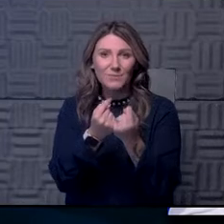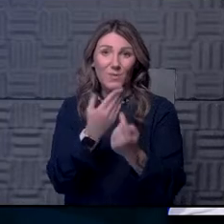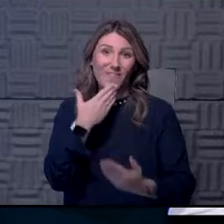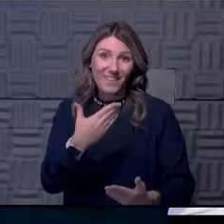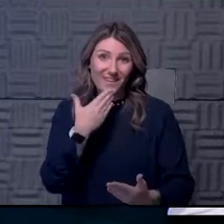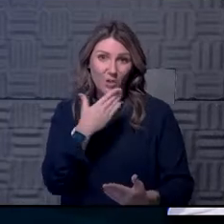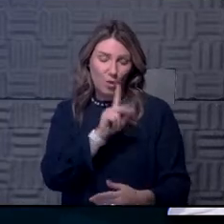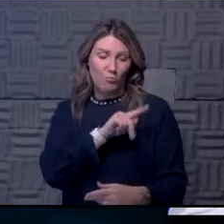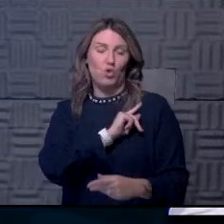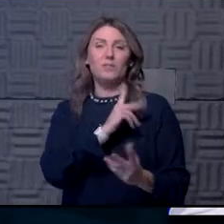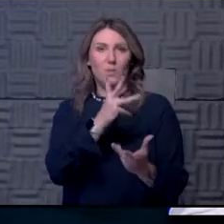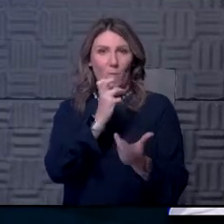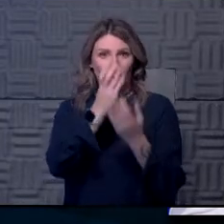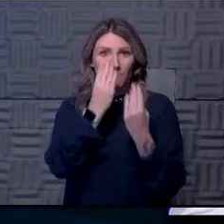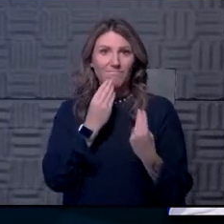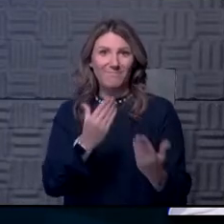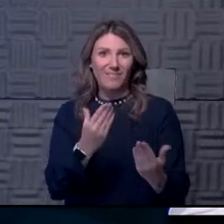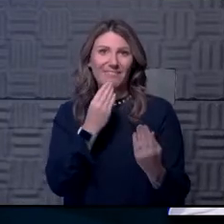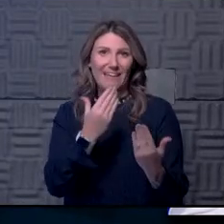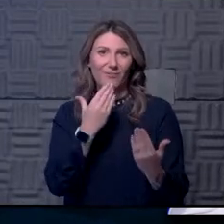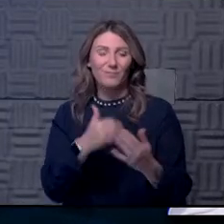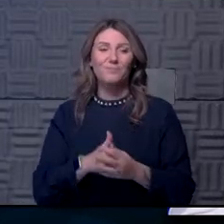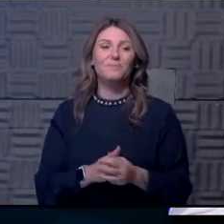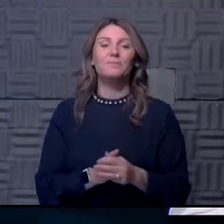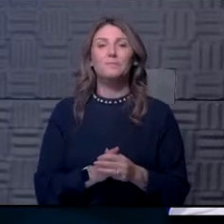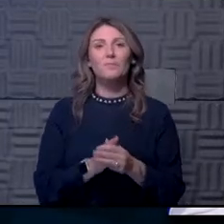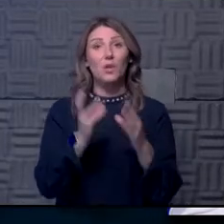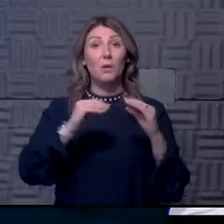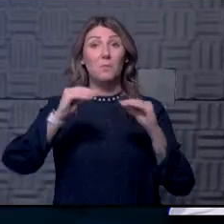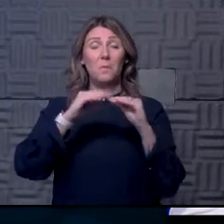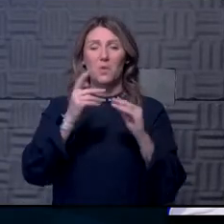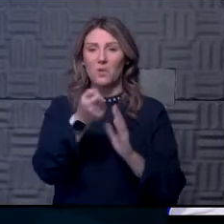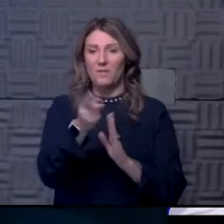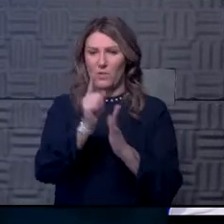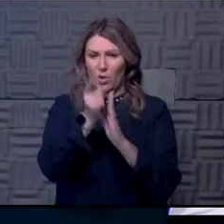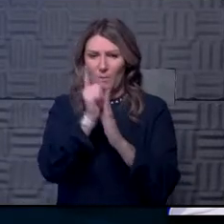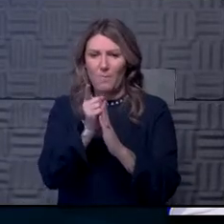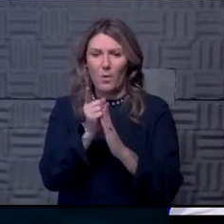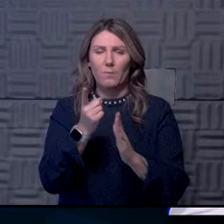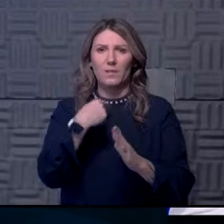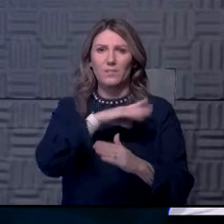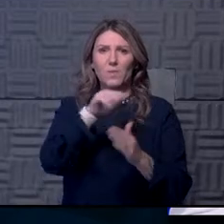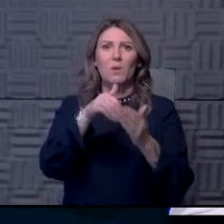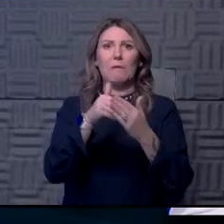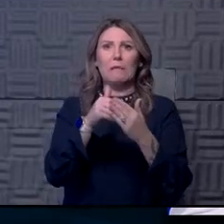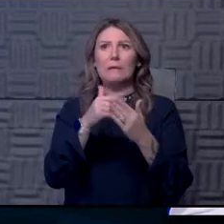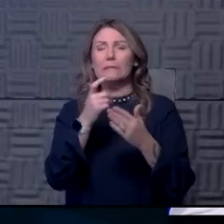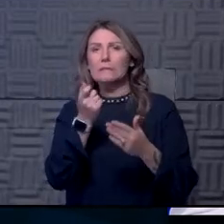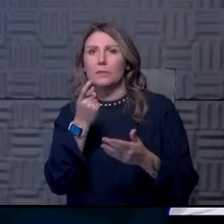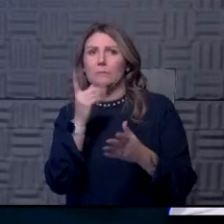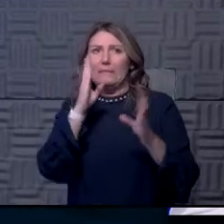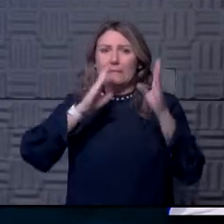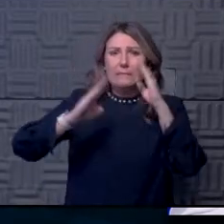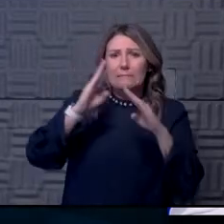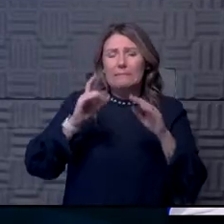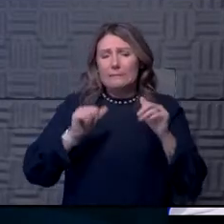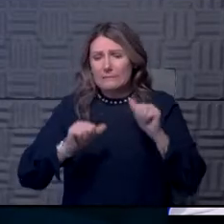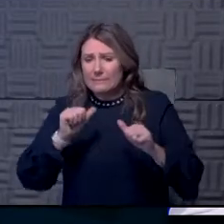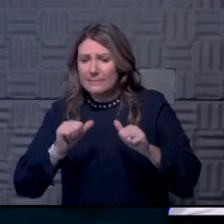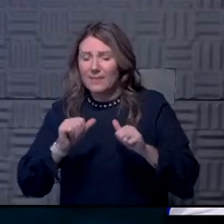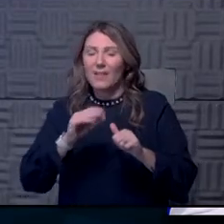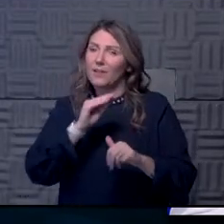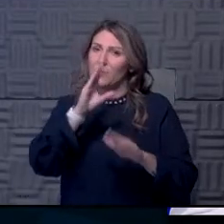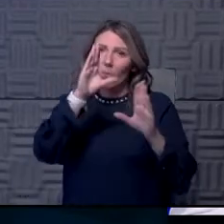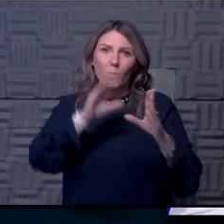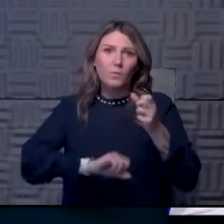personally for that because there have been more than a few moments where I think we're all just a little bit weary and we've been a great